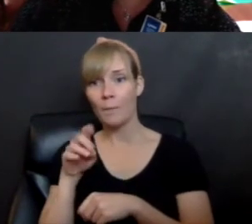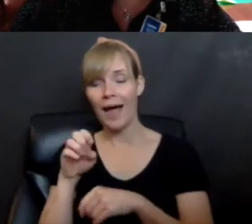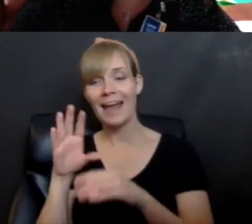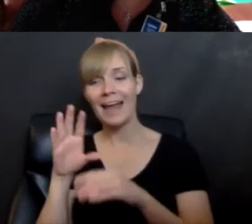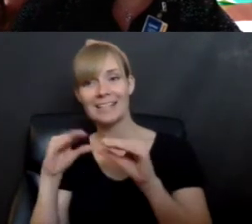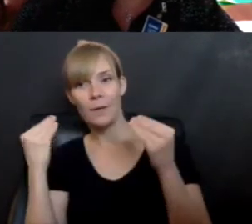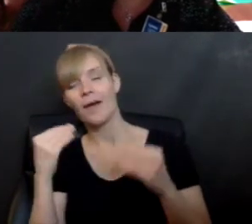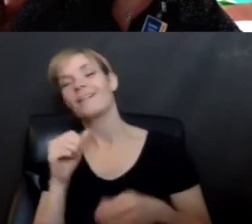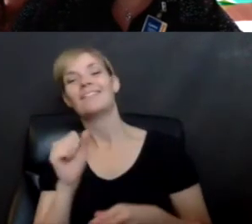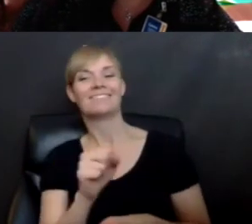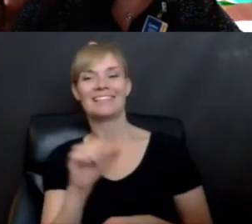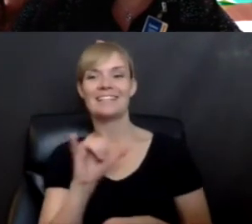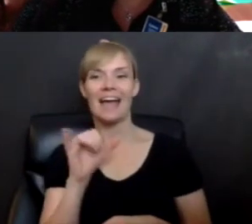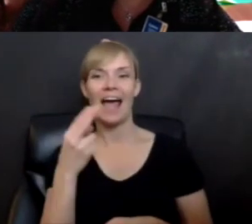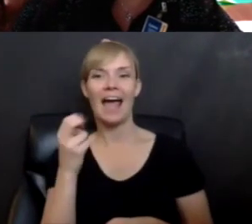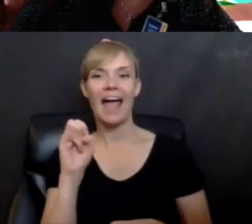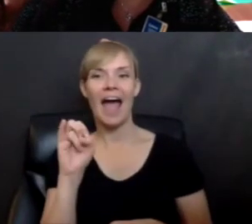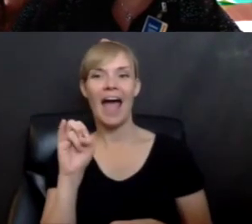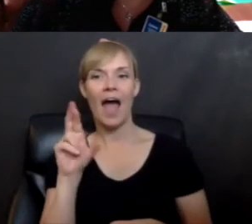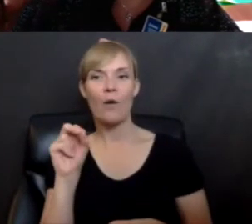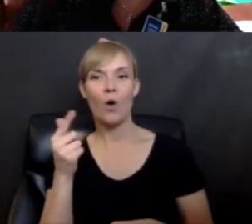hieroglyphs. Yeah. Right.